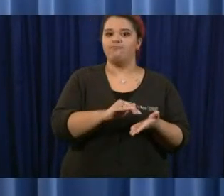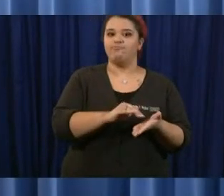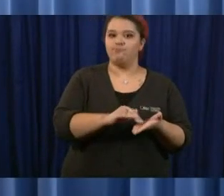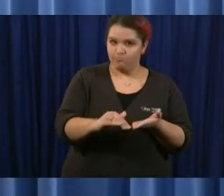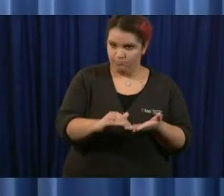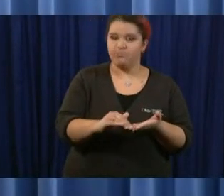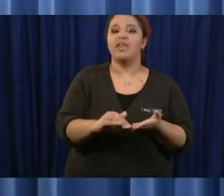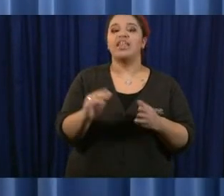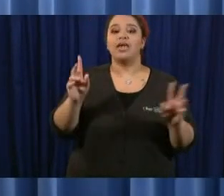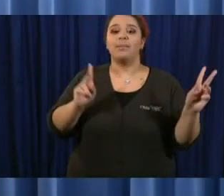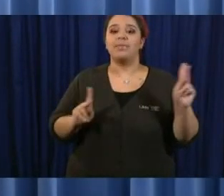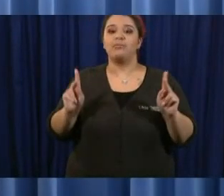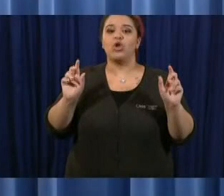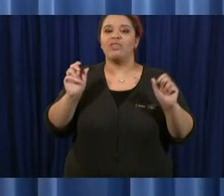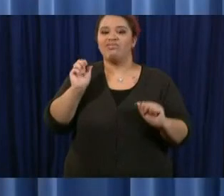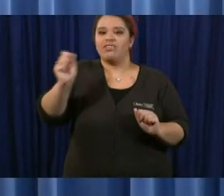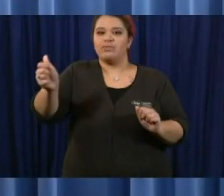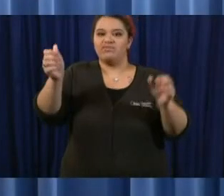for reasons of conscience